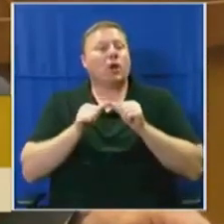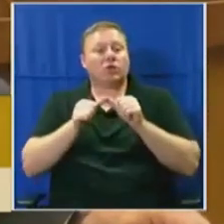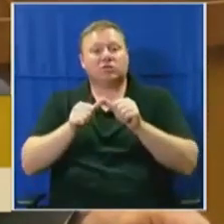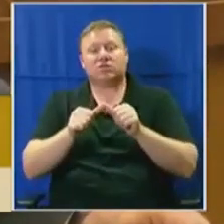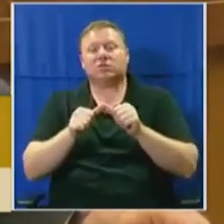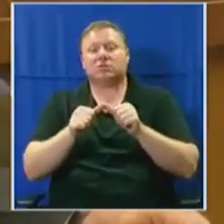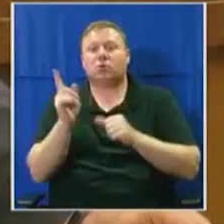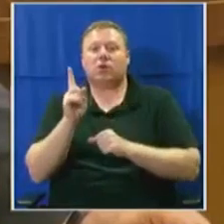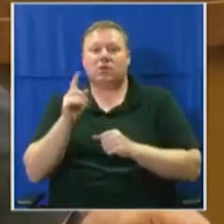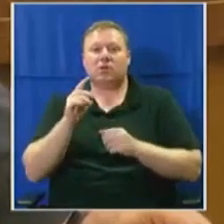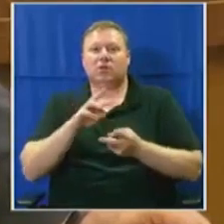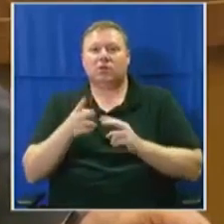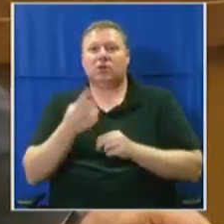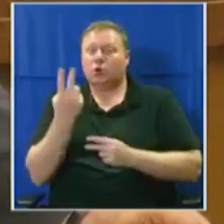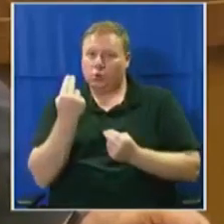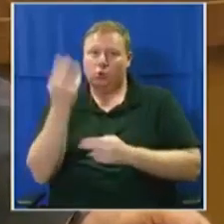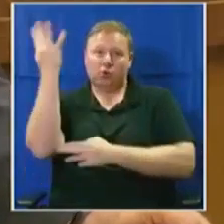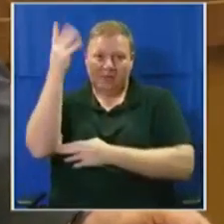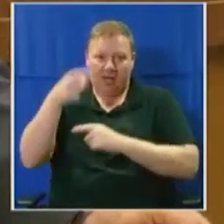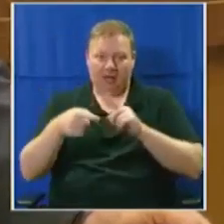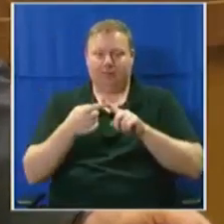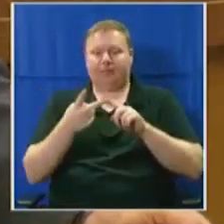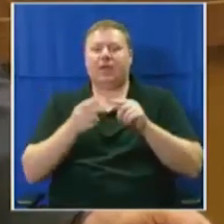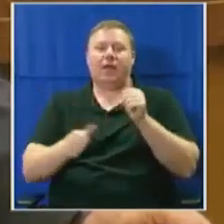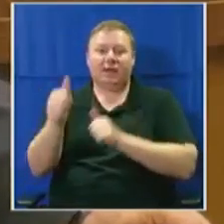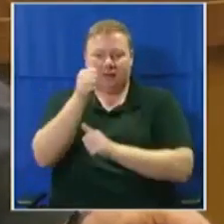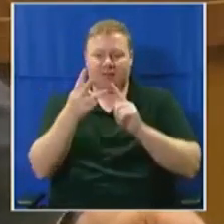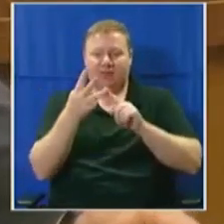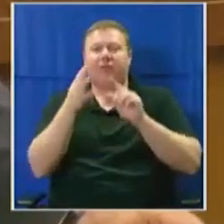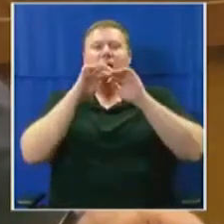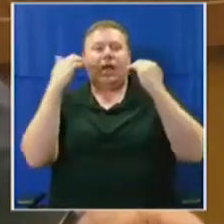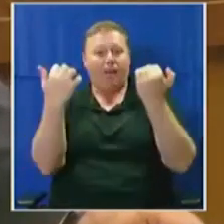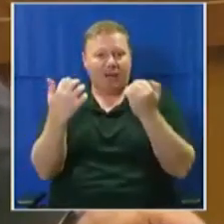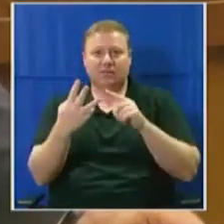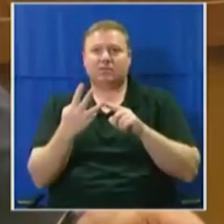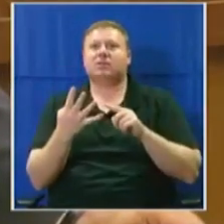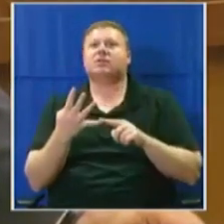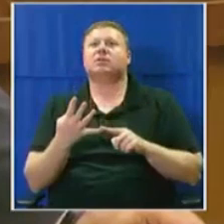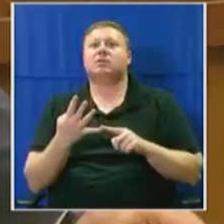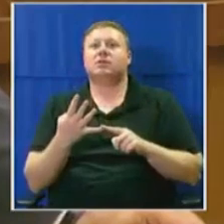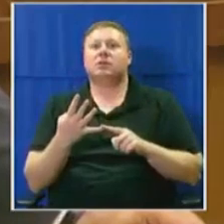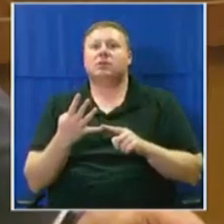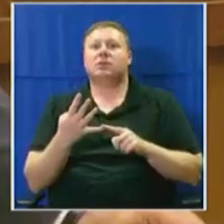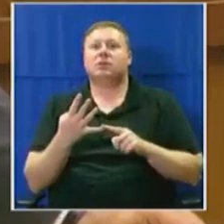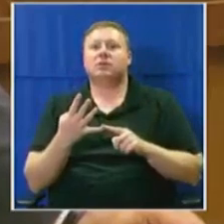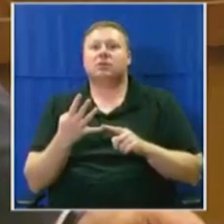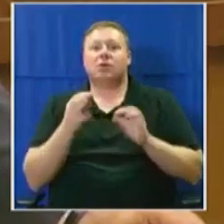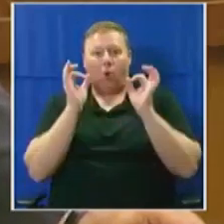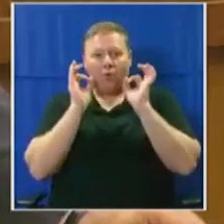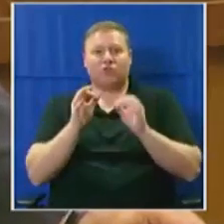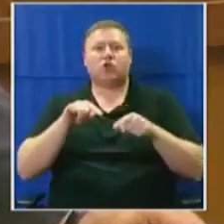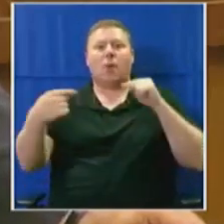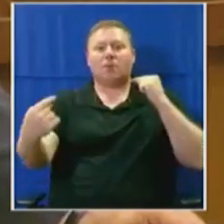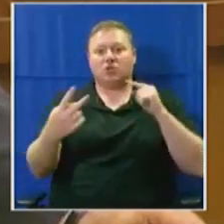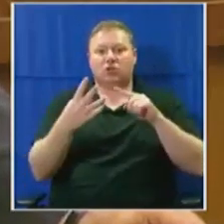We've seen a new Speaker in this year. We've seen a new Executive, a new Cabinet in this year. We've seen a new Leader of the Official Opposition in this year.